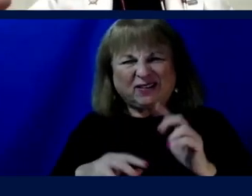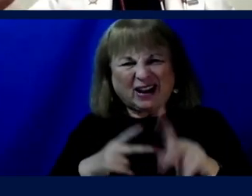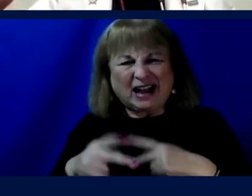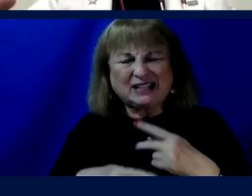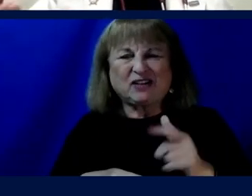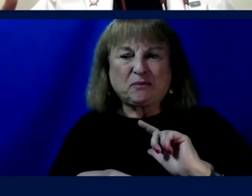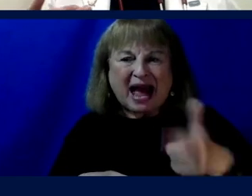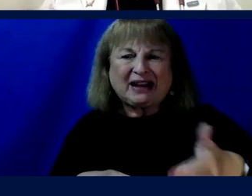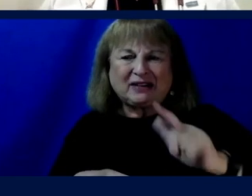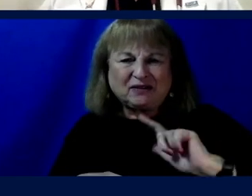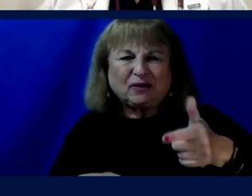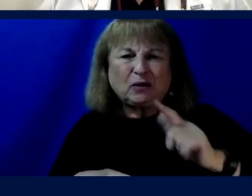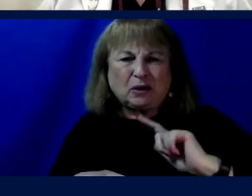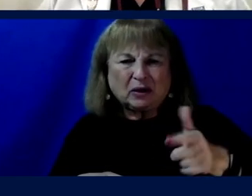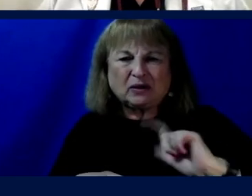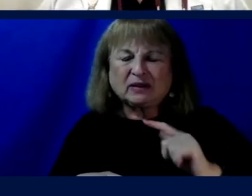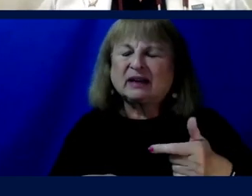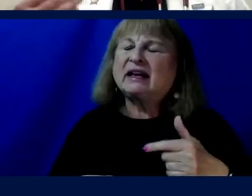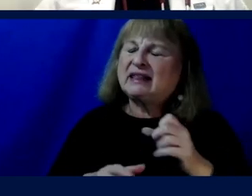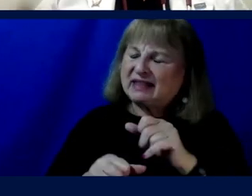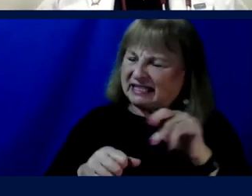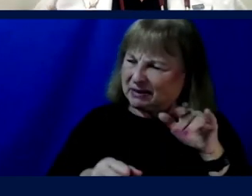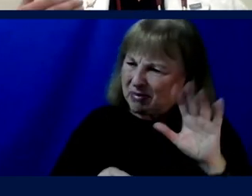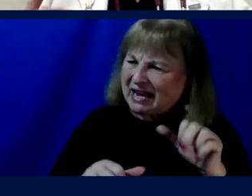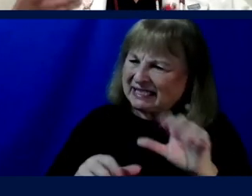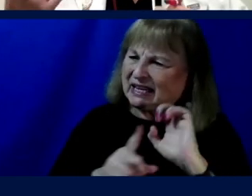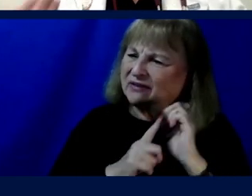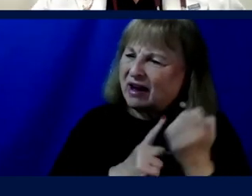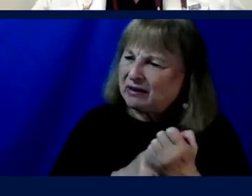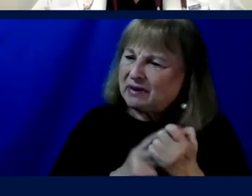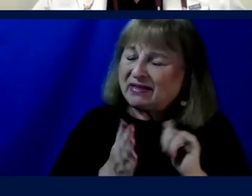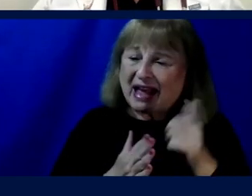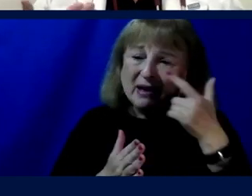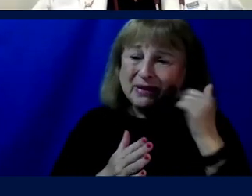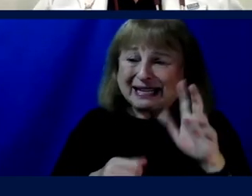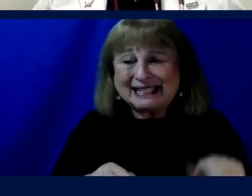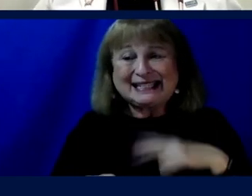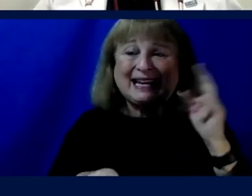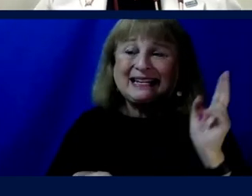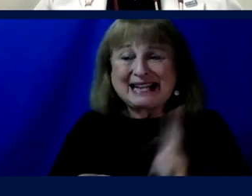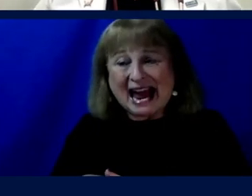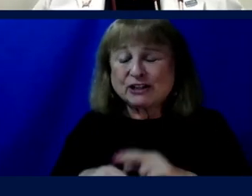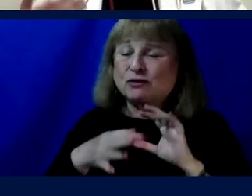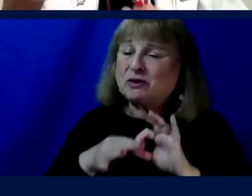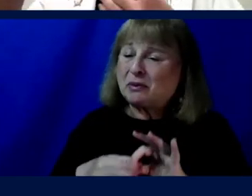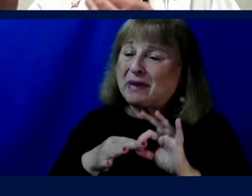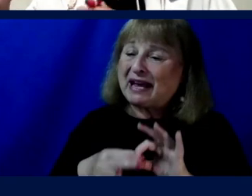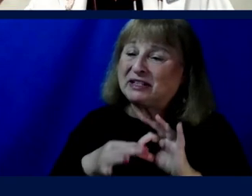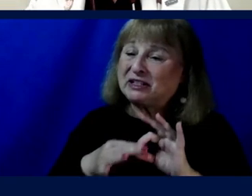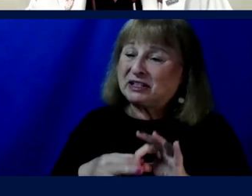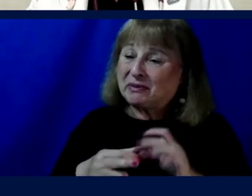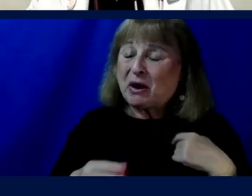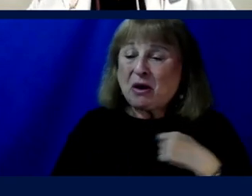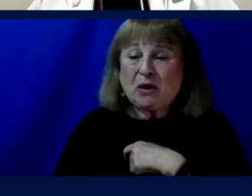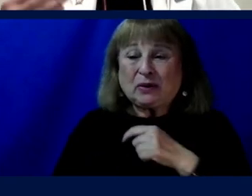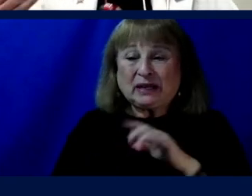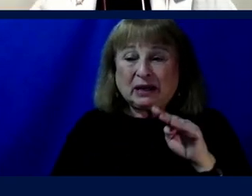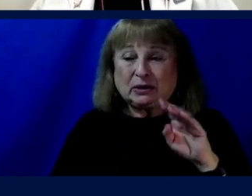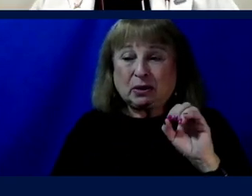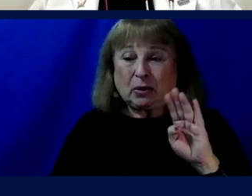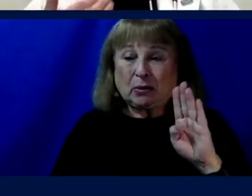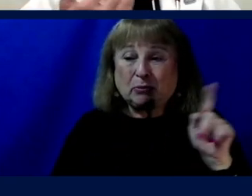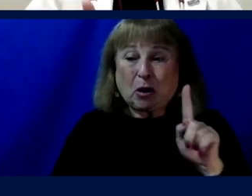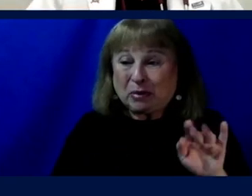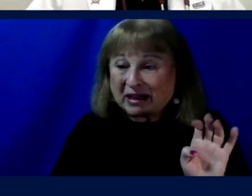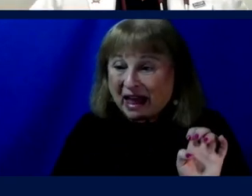forth between the rehab environment and the space environments. And that's because it's a natural companionship. We need to mobilize in space.